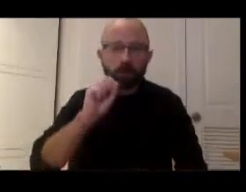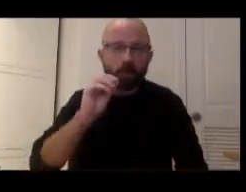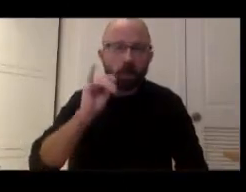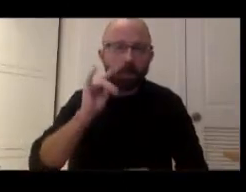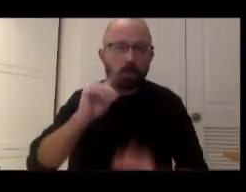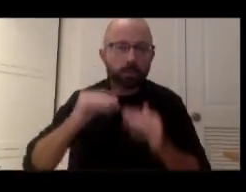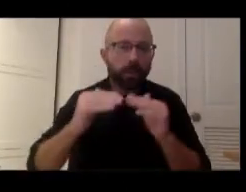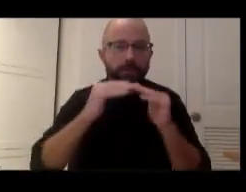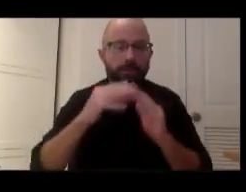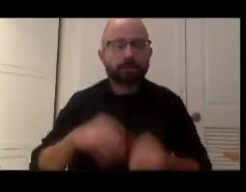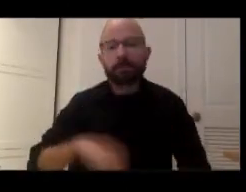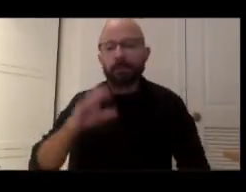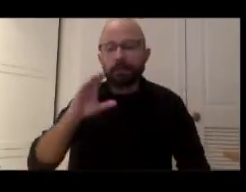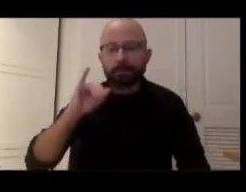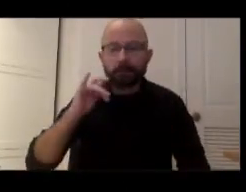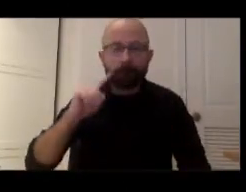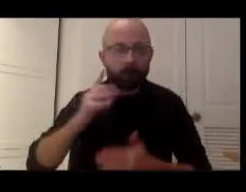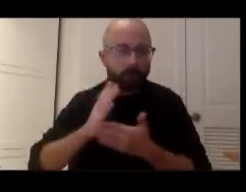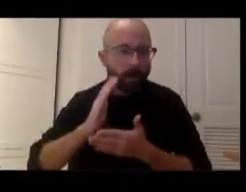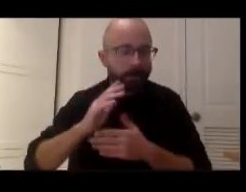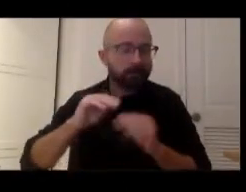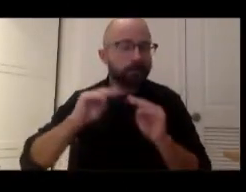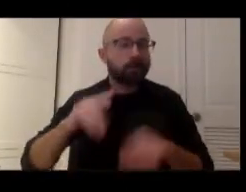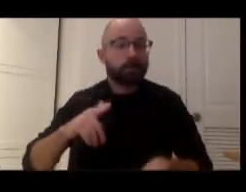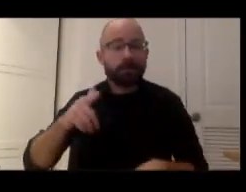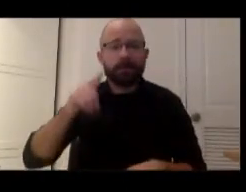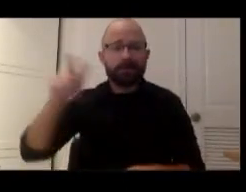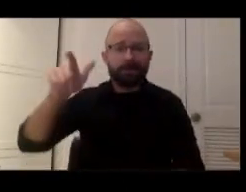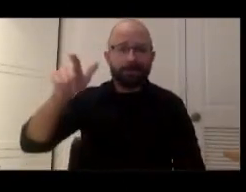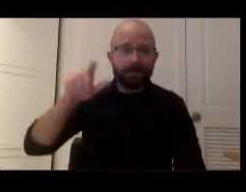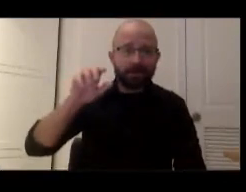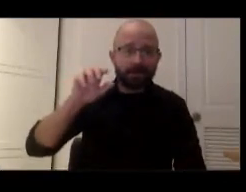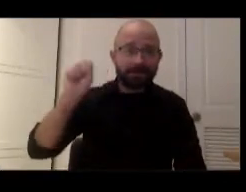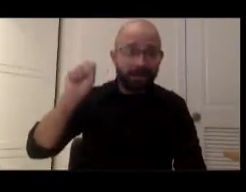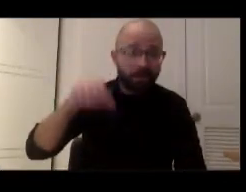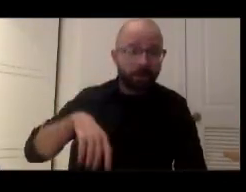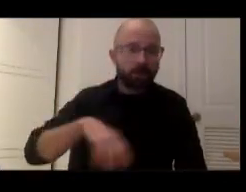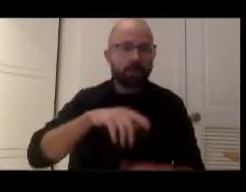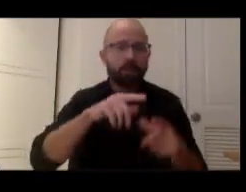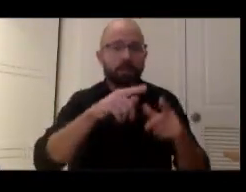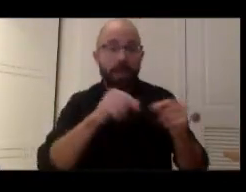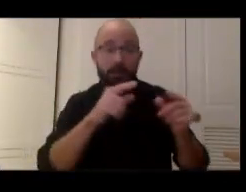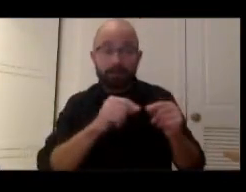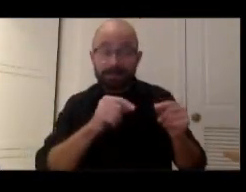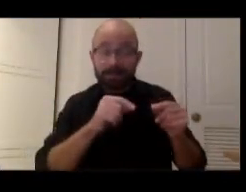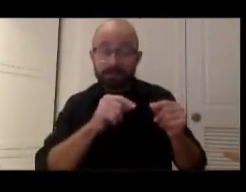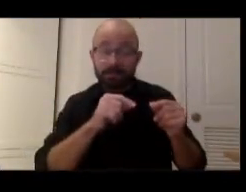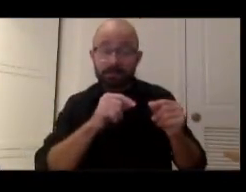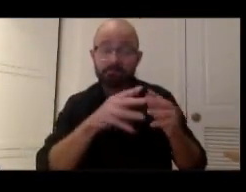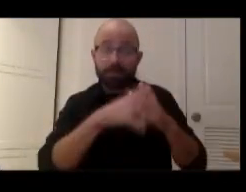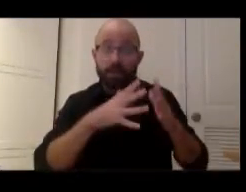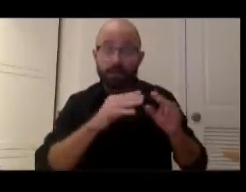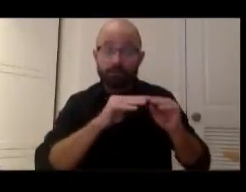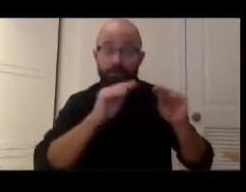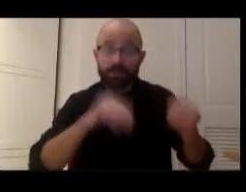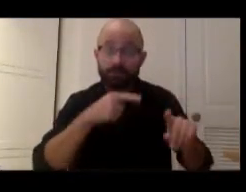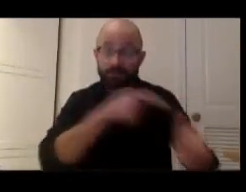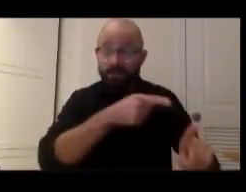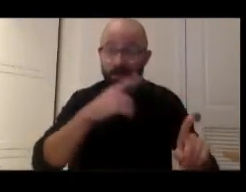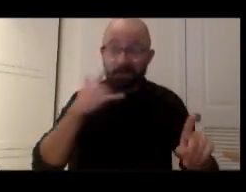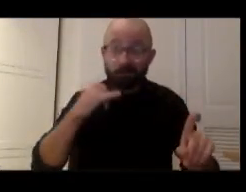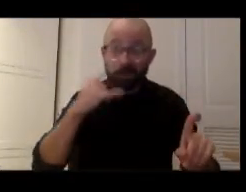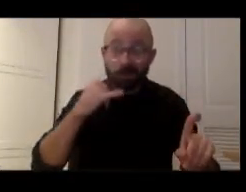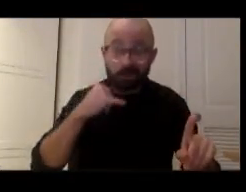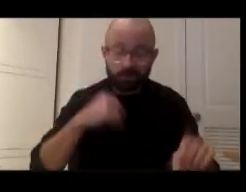the Wing Luke Museum in Seattle, the National Japanese American Museum in California. There are